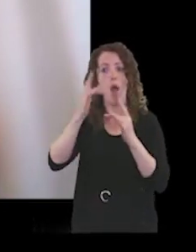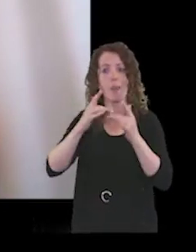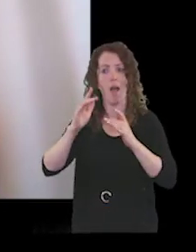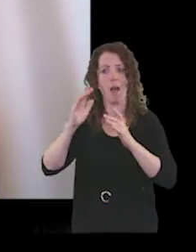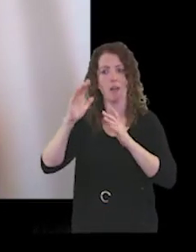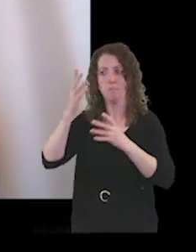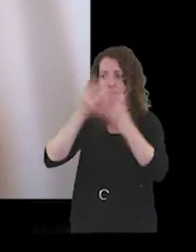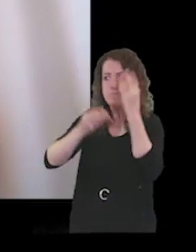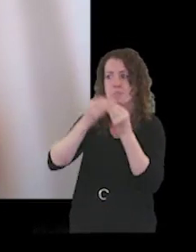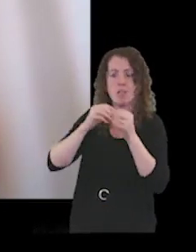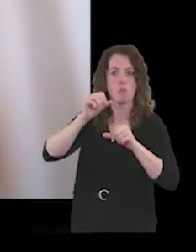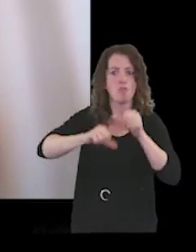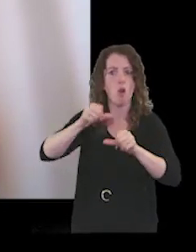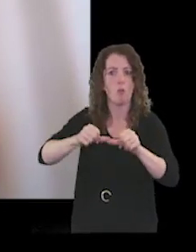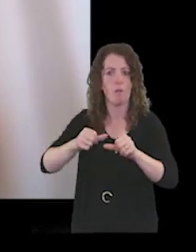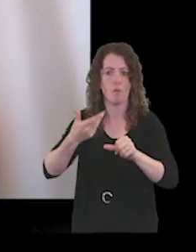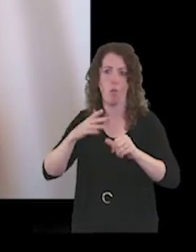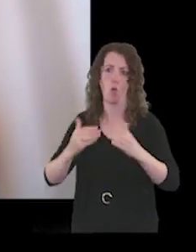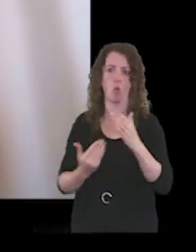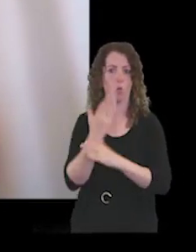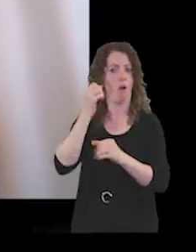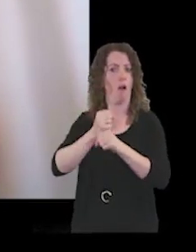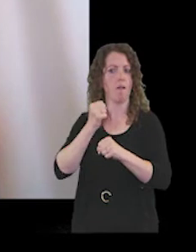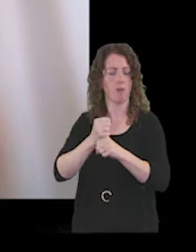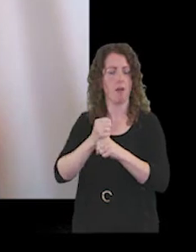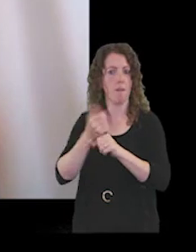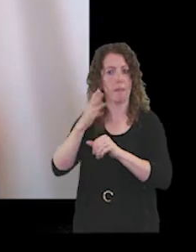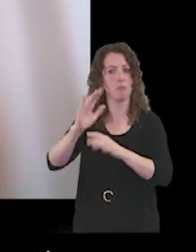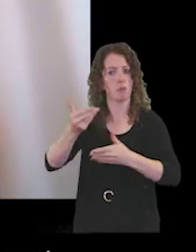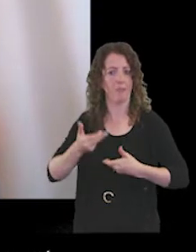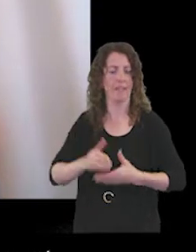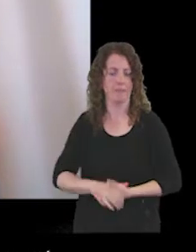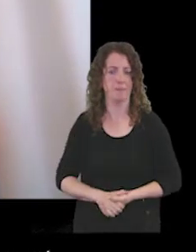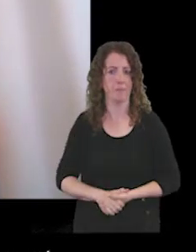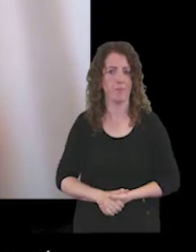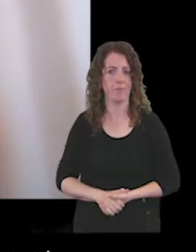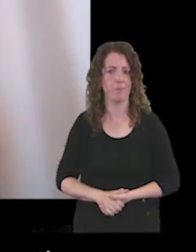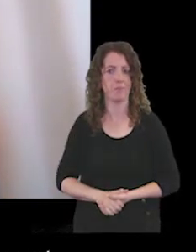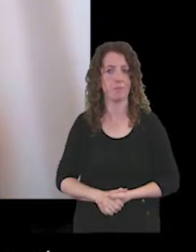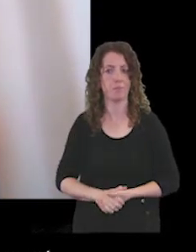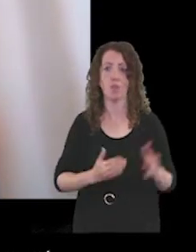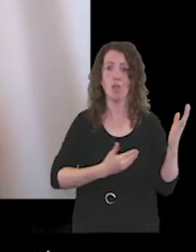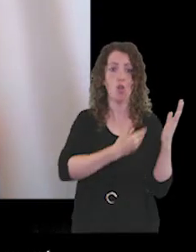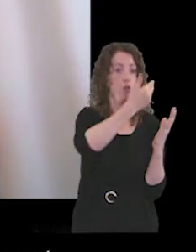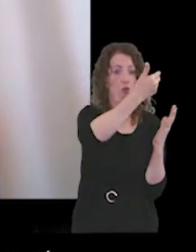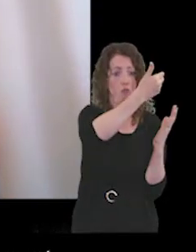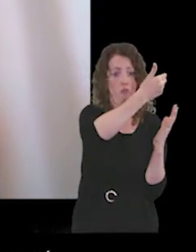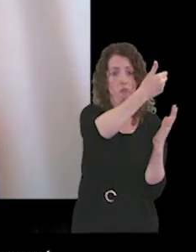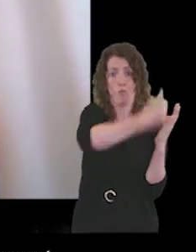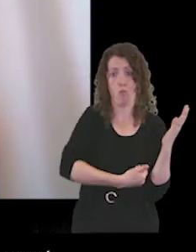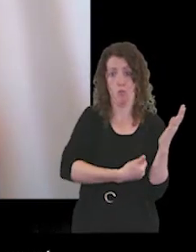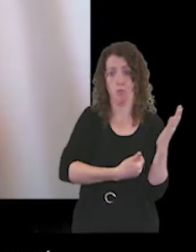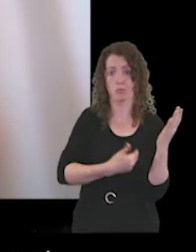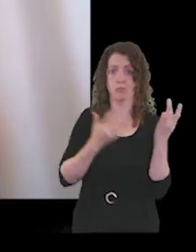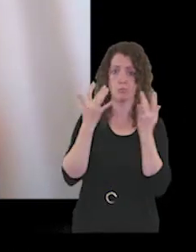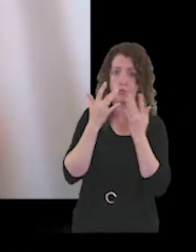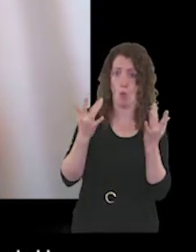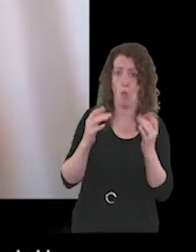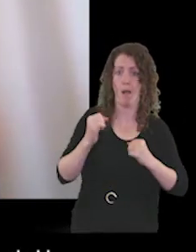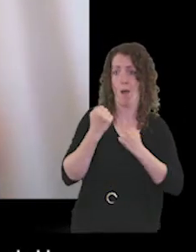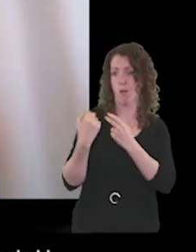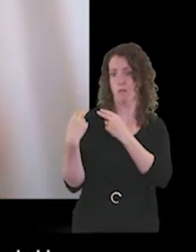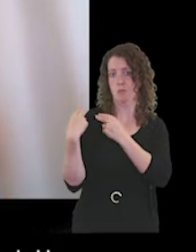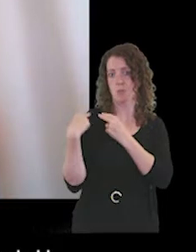provided for new Governors. The report that follows lays out the responsibilities of the Council.